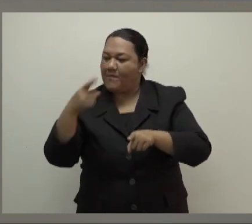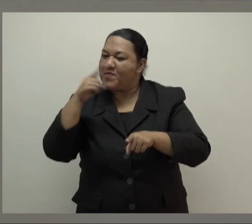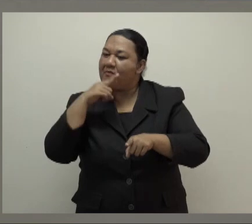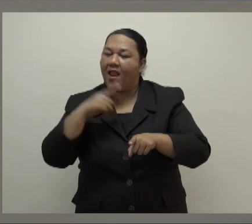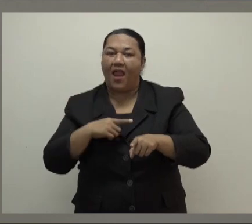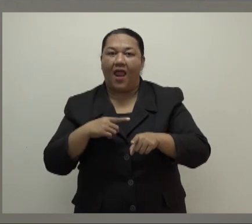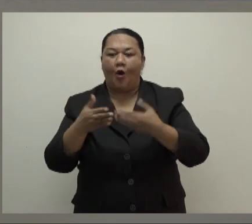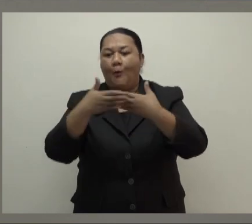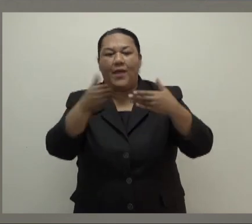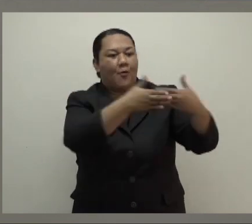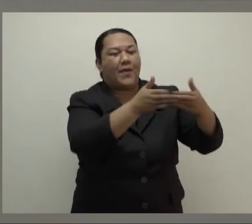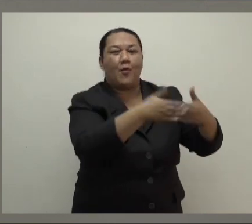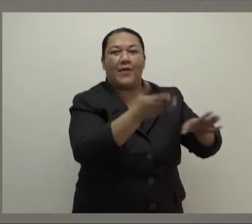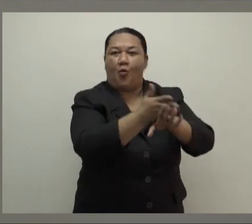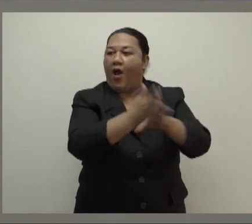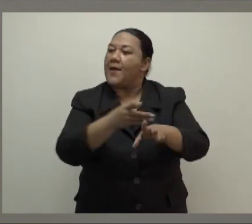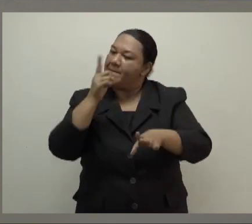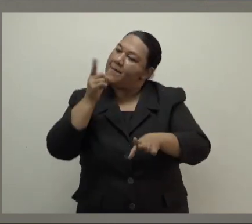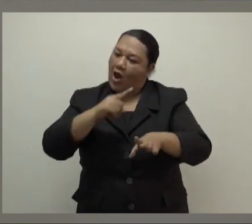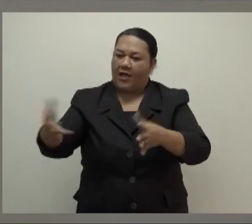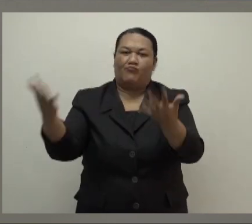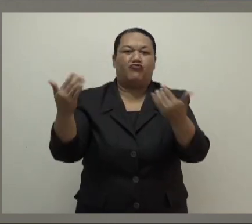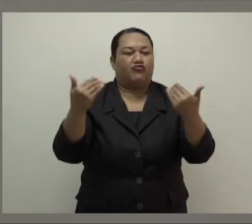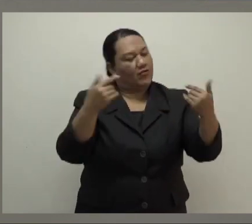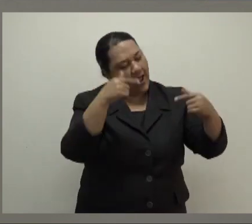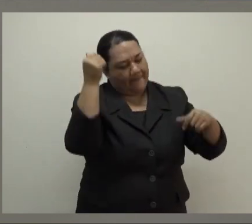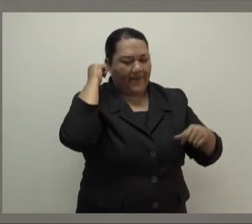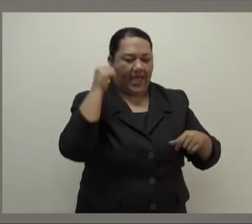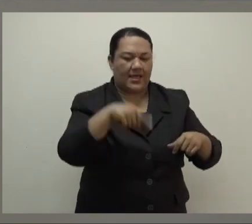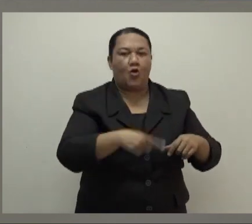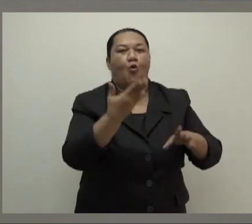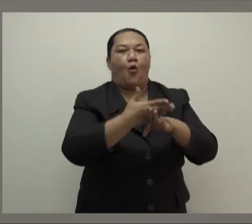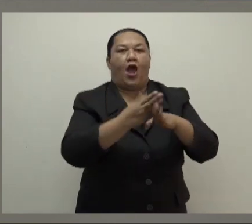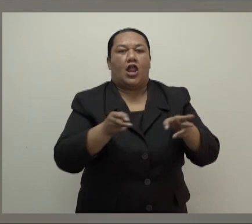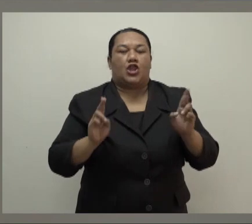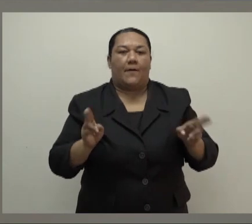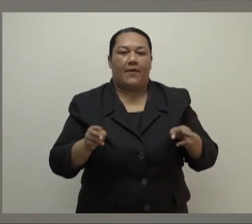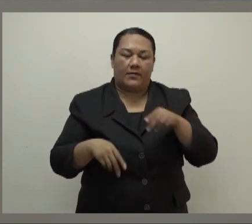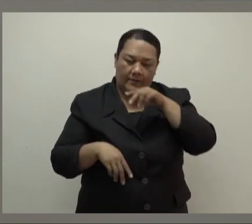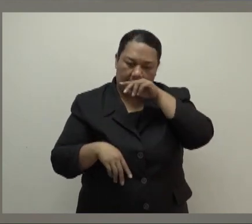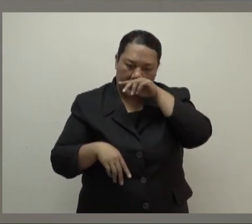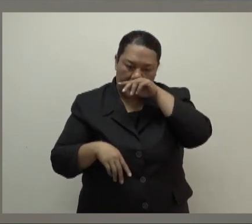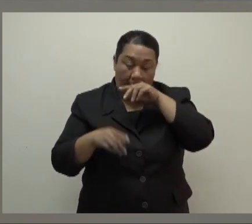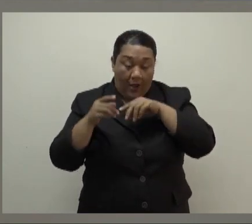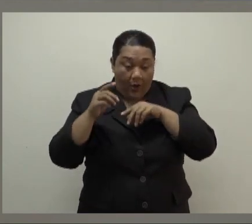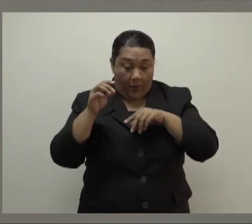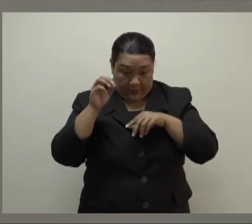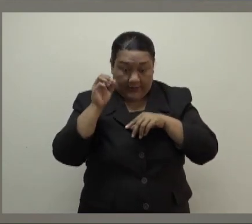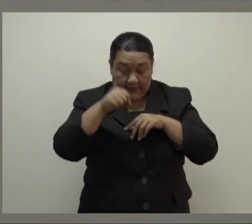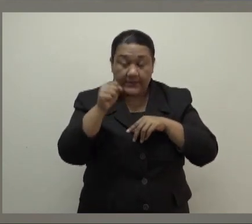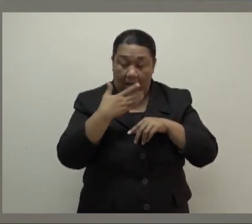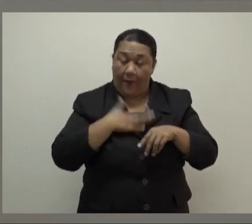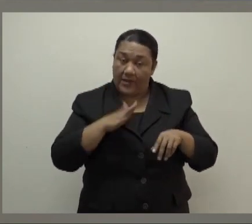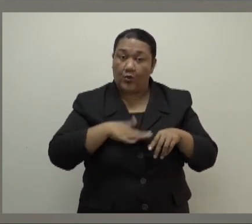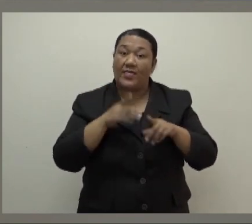further consolidate our path towards record-breaking economic growth. We of course would like to thank you all for